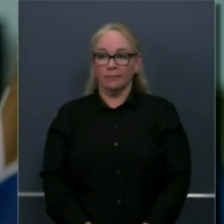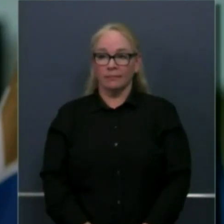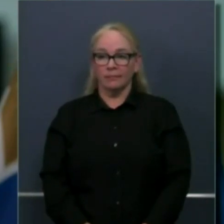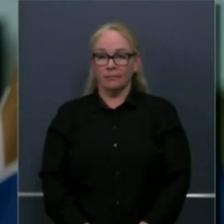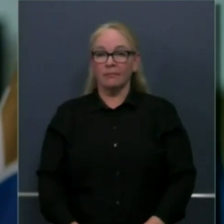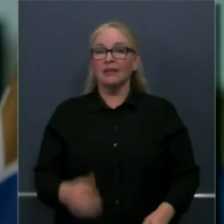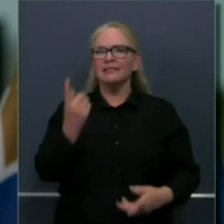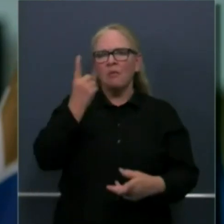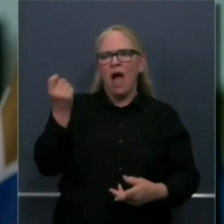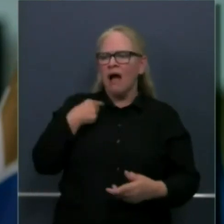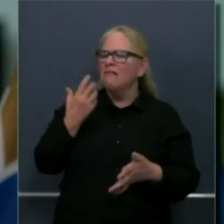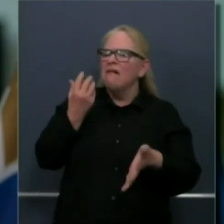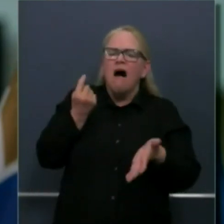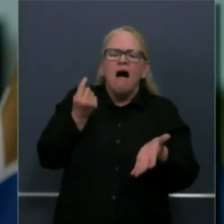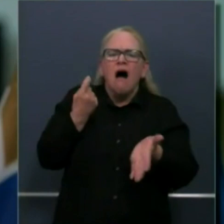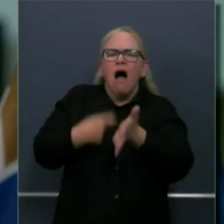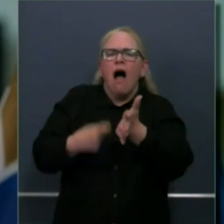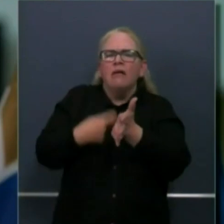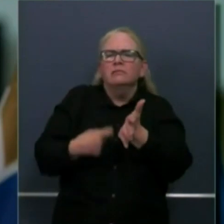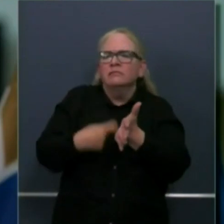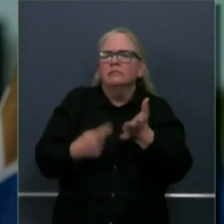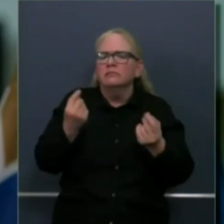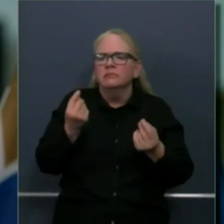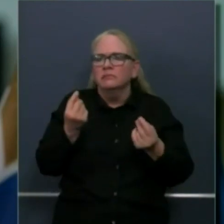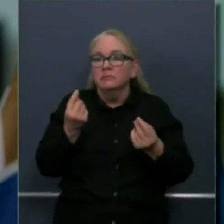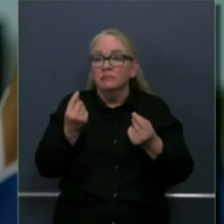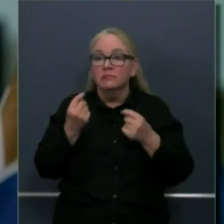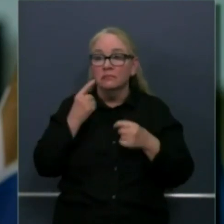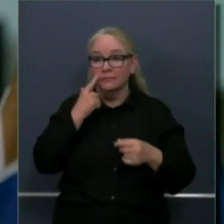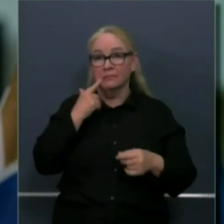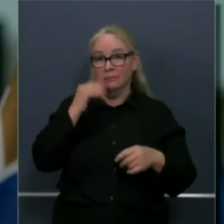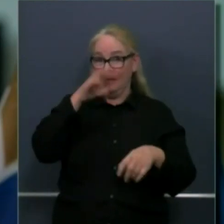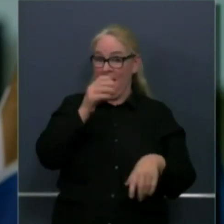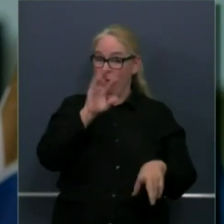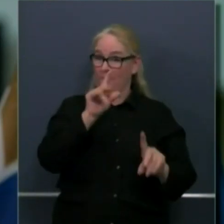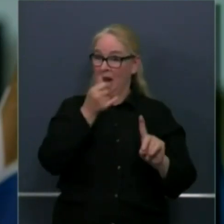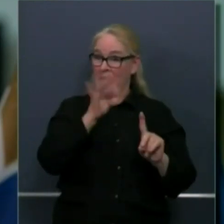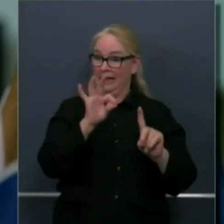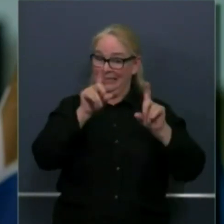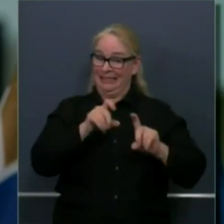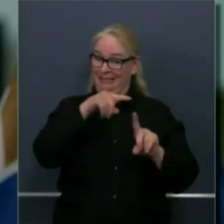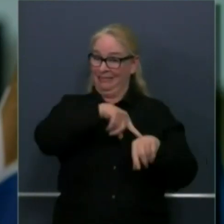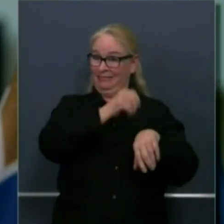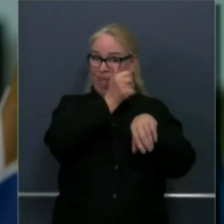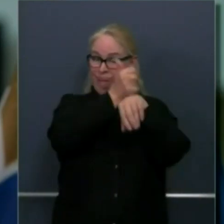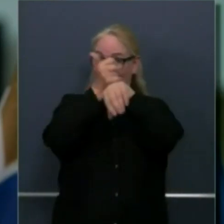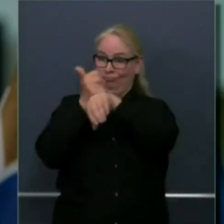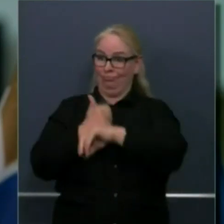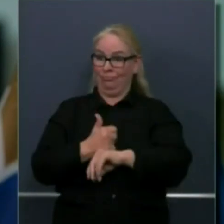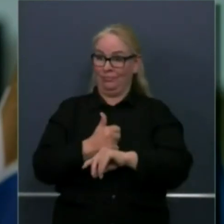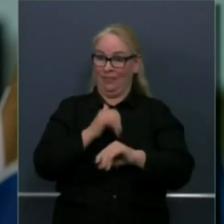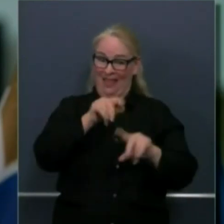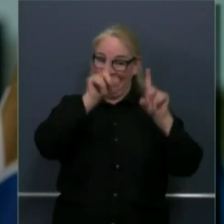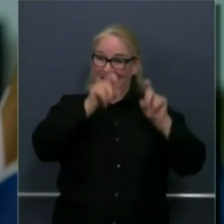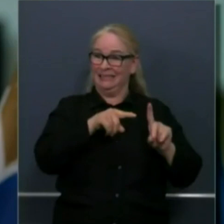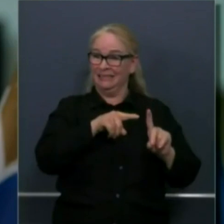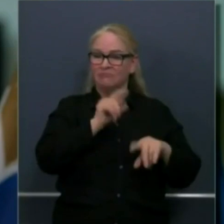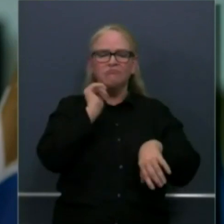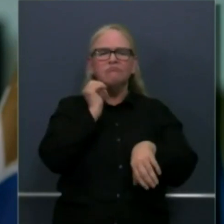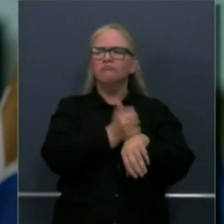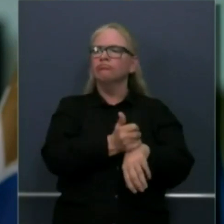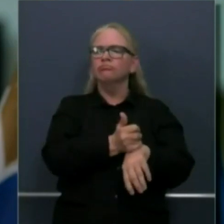you know the site that we are providing the COVID19 site those test sites are free